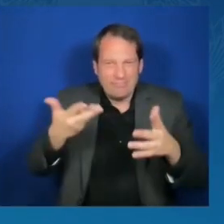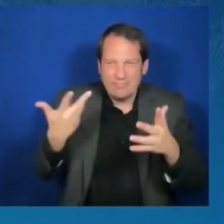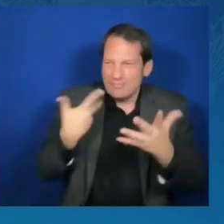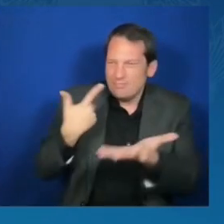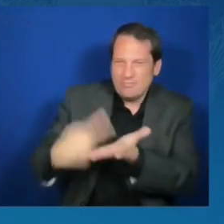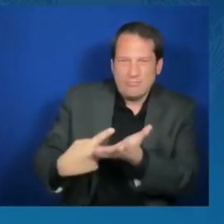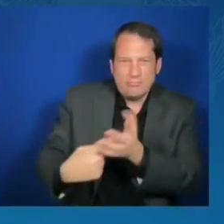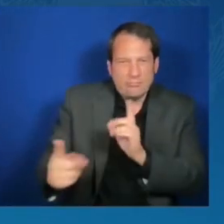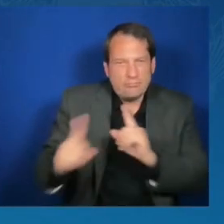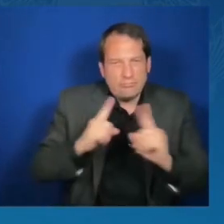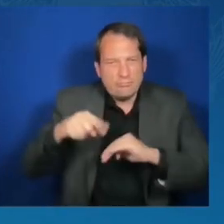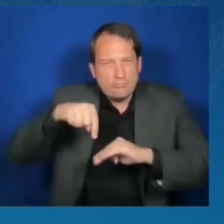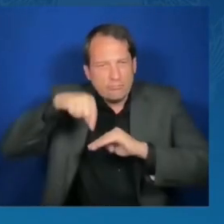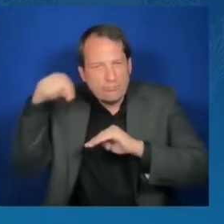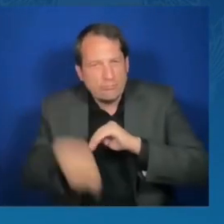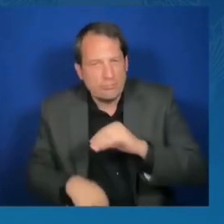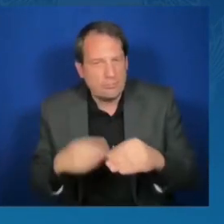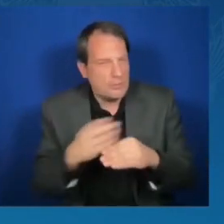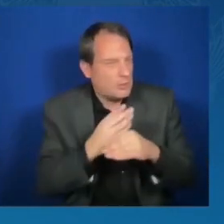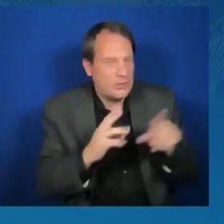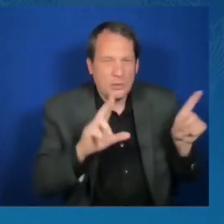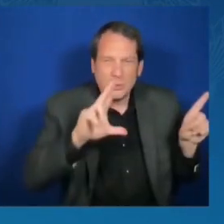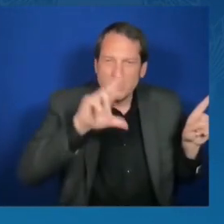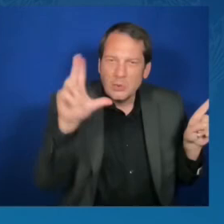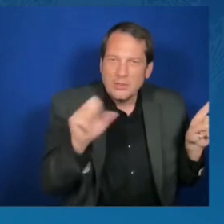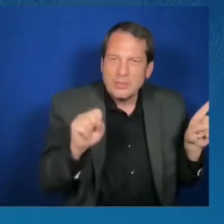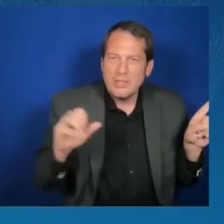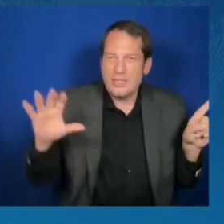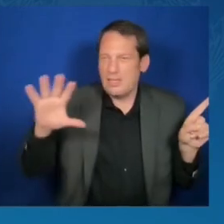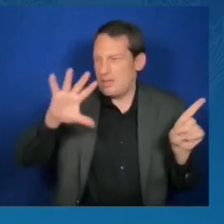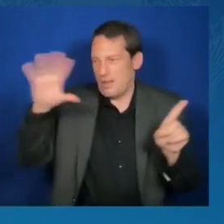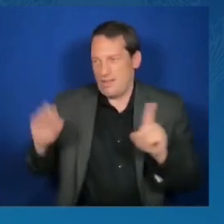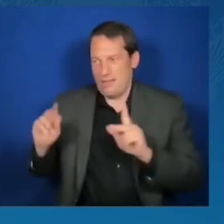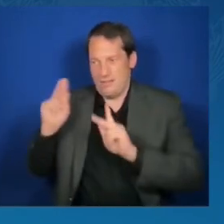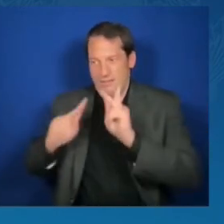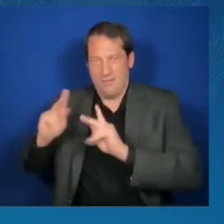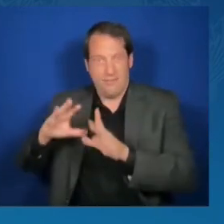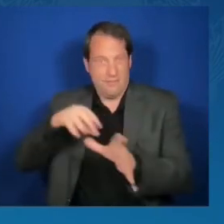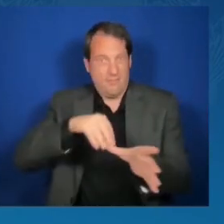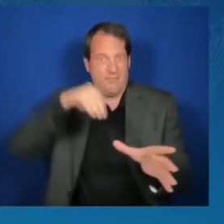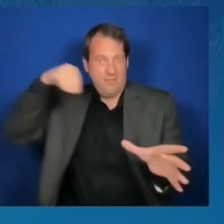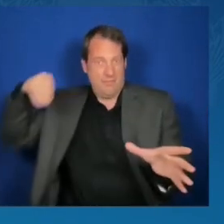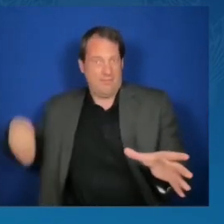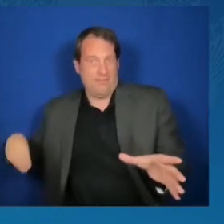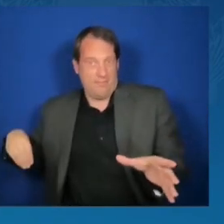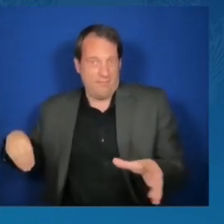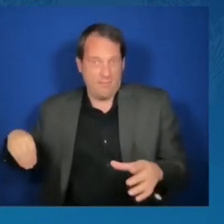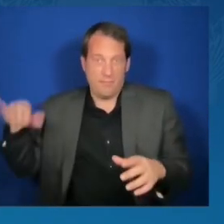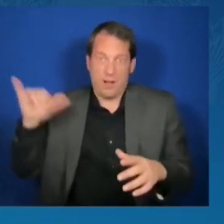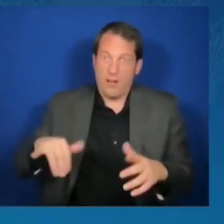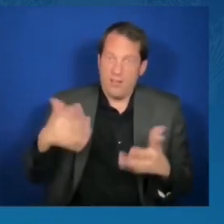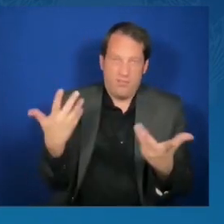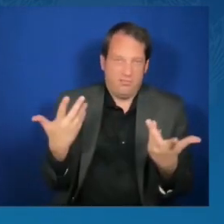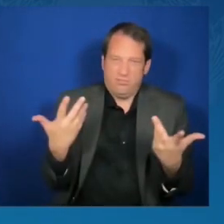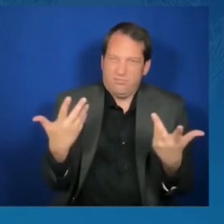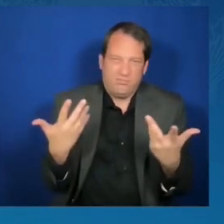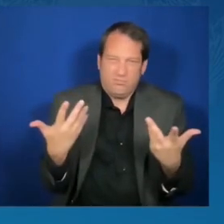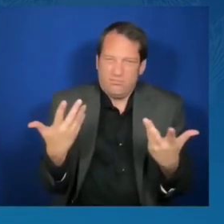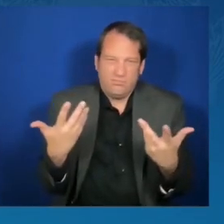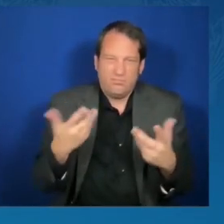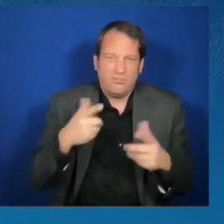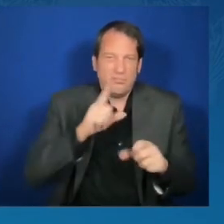on the commitments that we made at the Leaders' Summit. Ambassador Carson has been following up on these commitments. That's why President Biden asked him